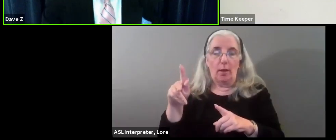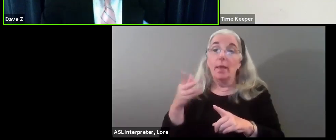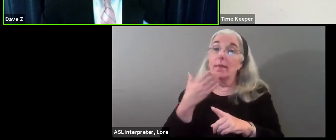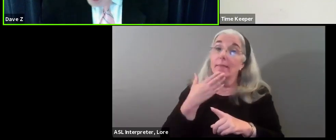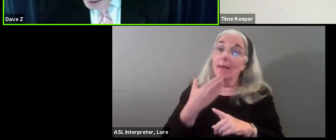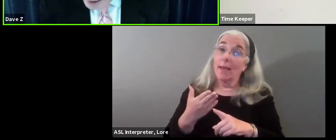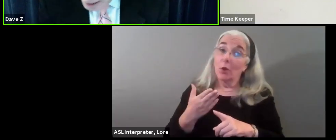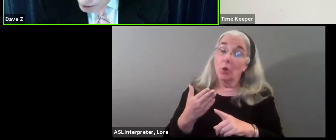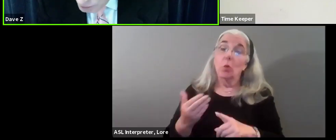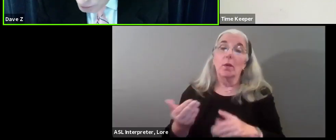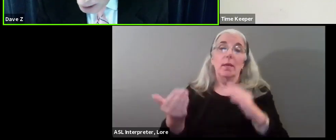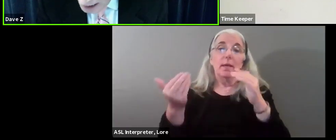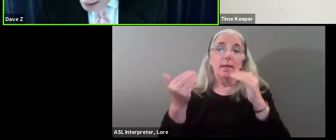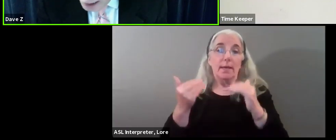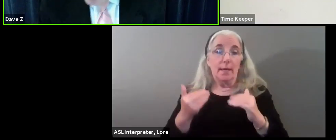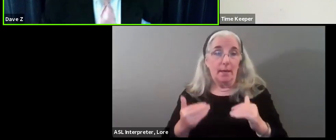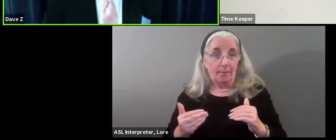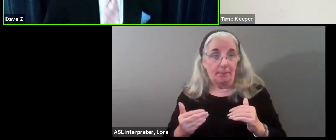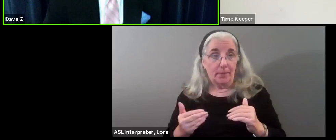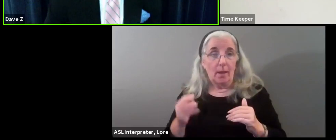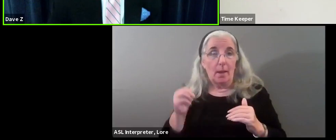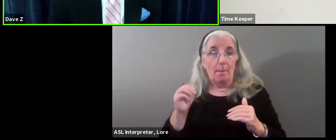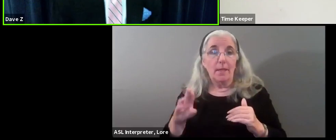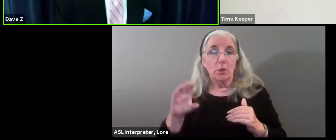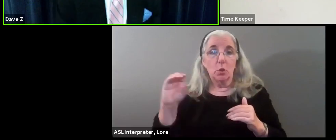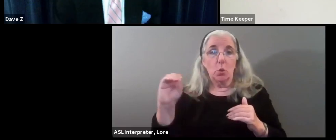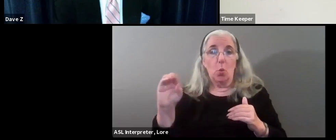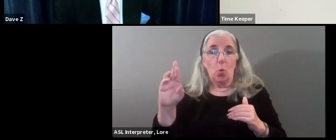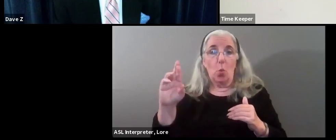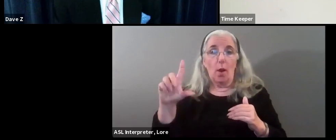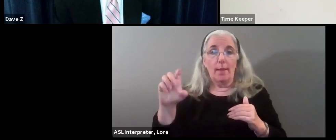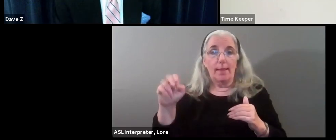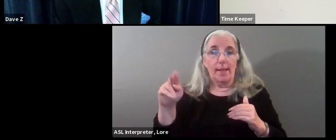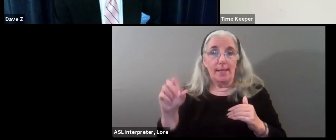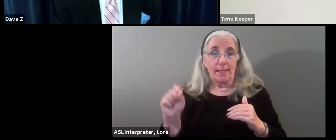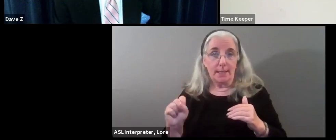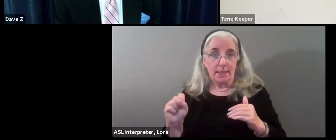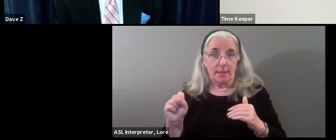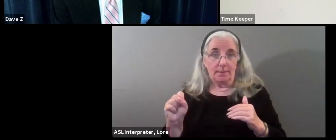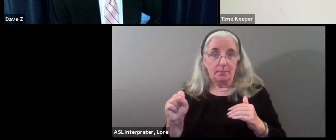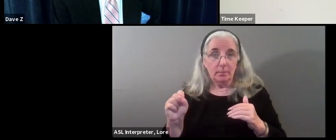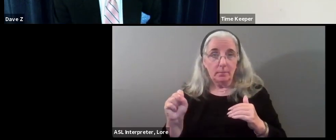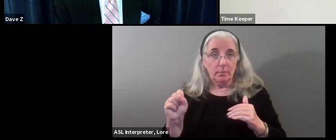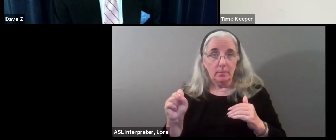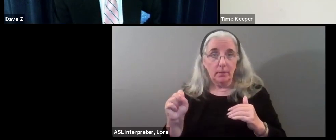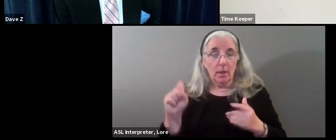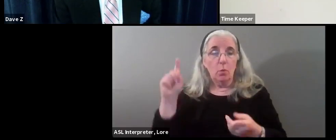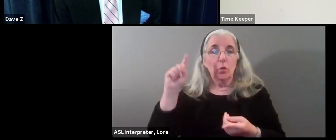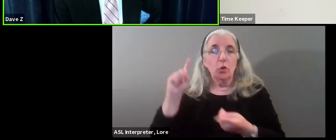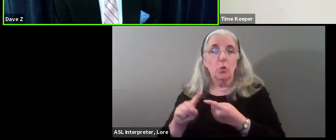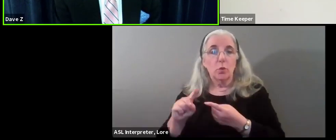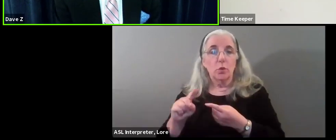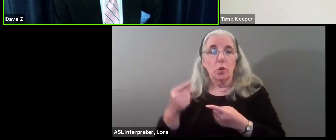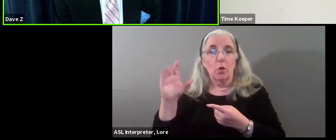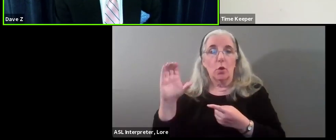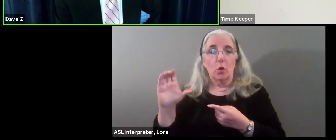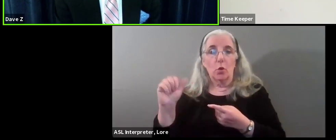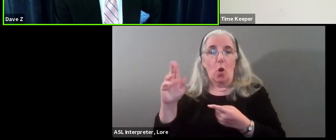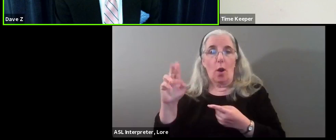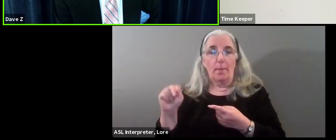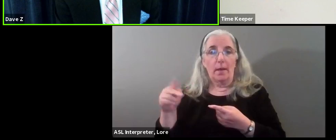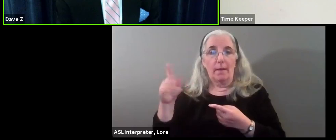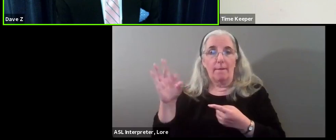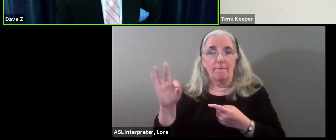Let's move on now to Mr. Orleans. Mr. Orleans, reducing the carbon footprint here in